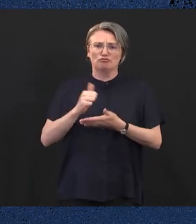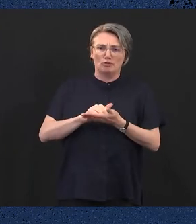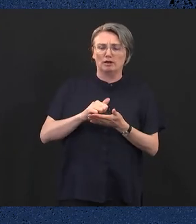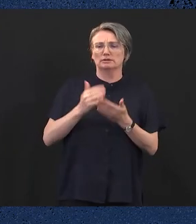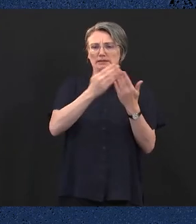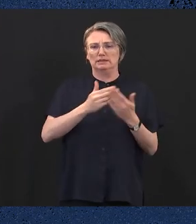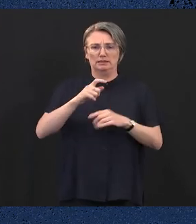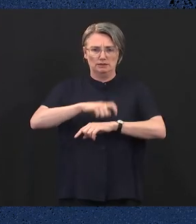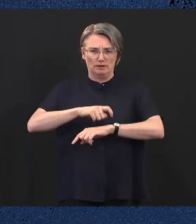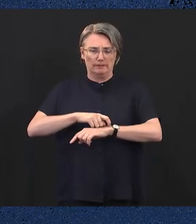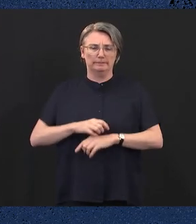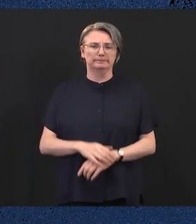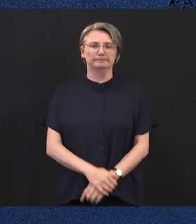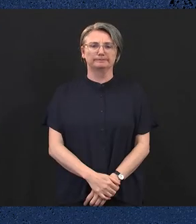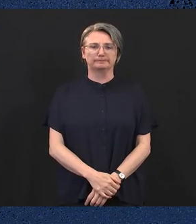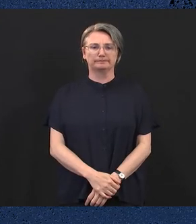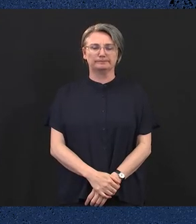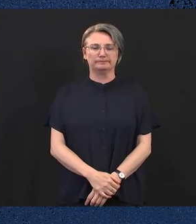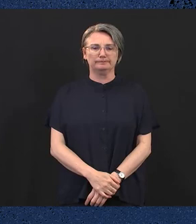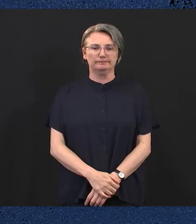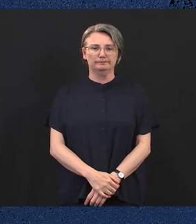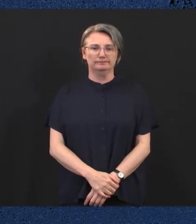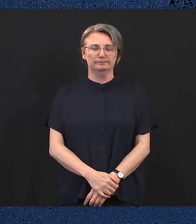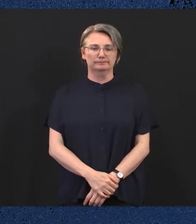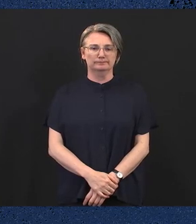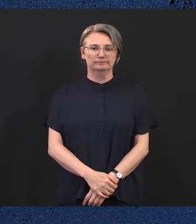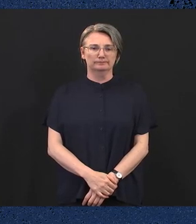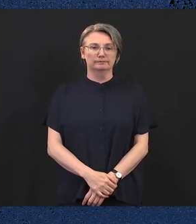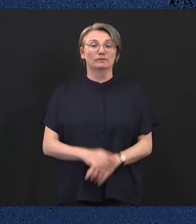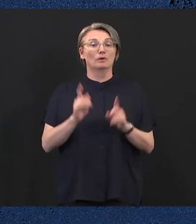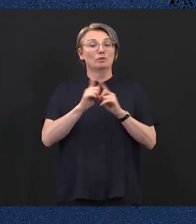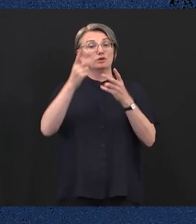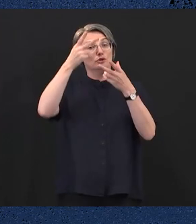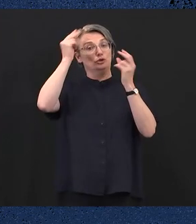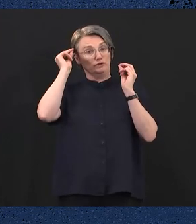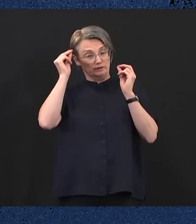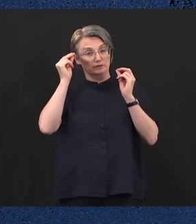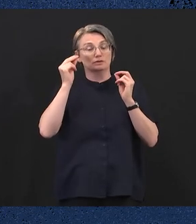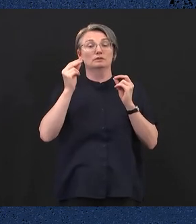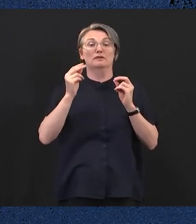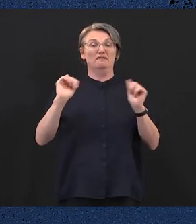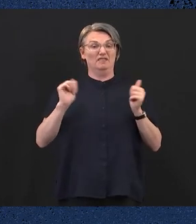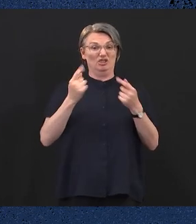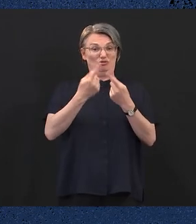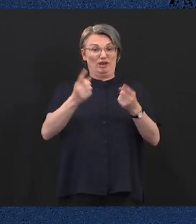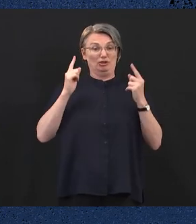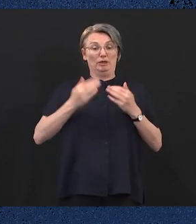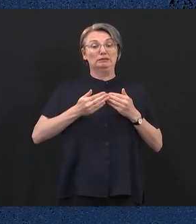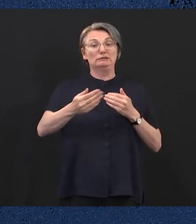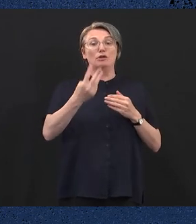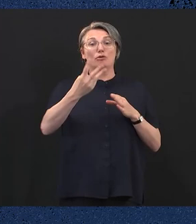government will also provide a $5,000 sign-on bonus for nurses who graduate in the next three years,